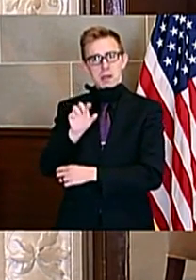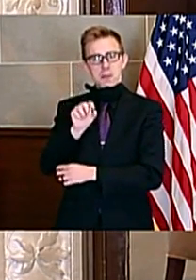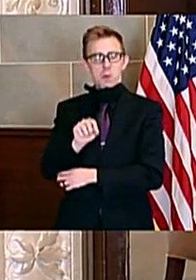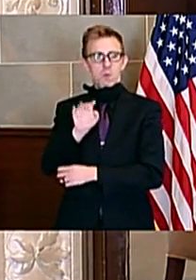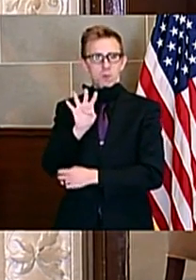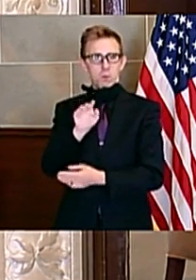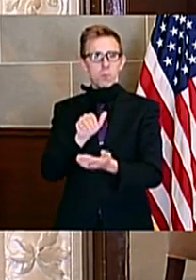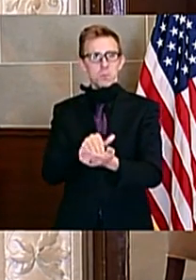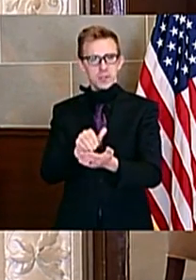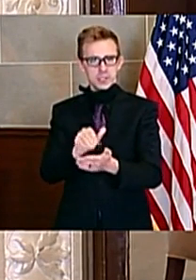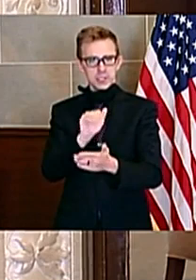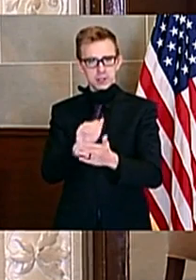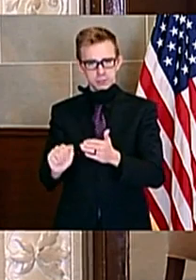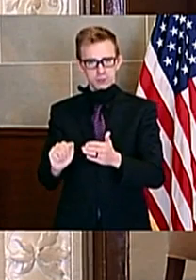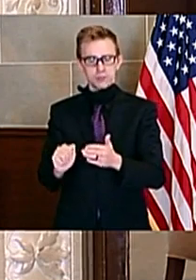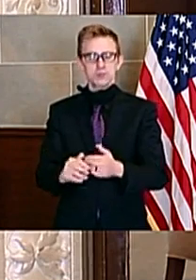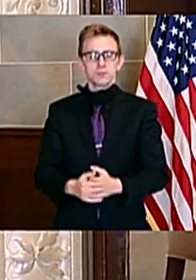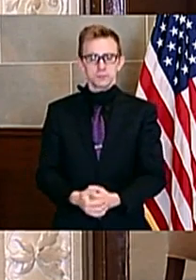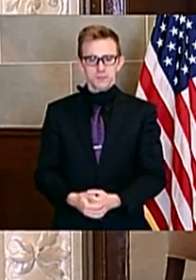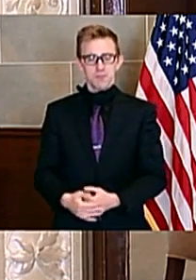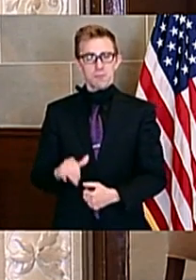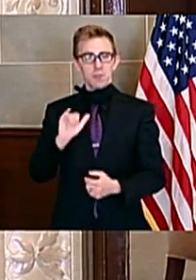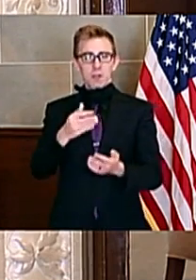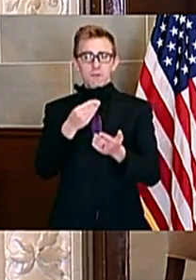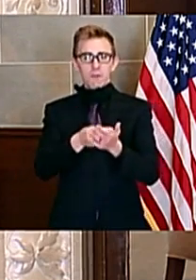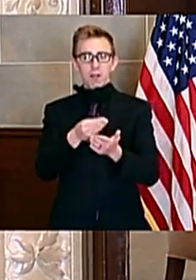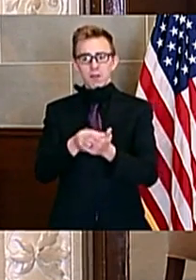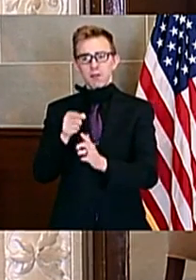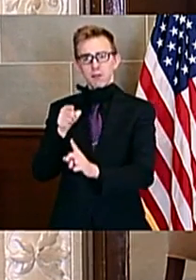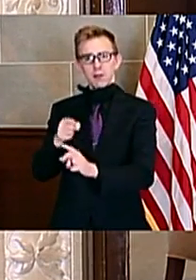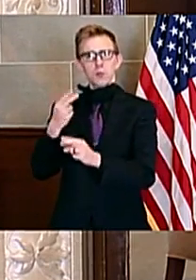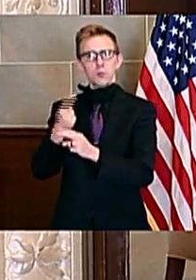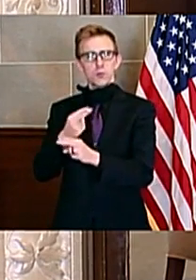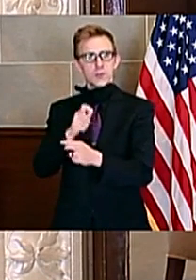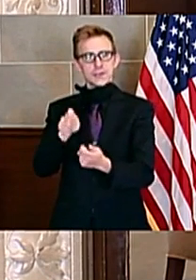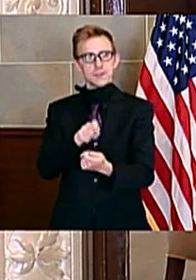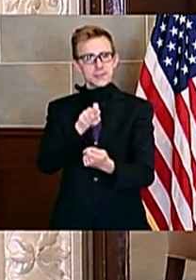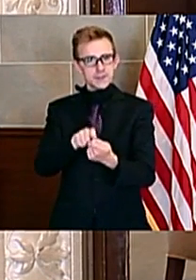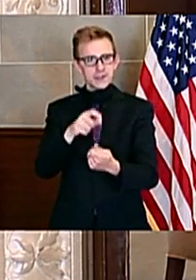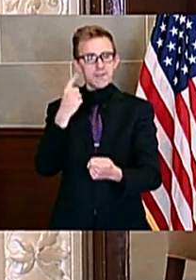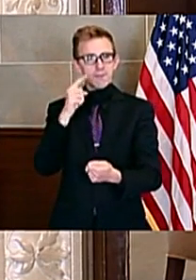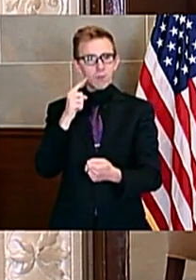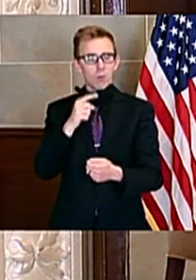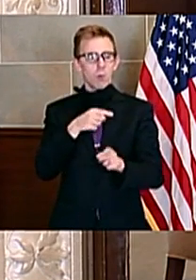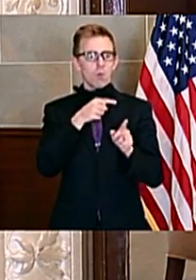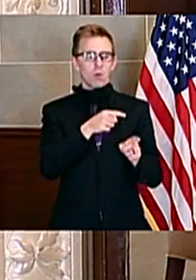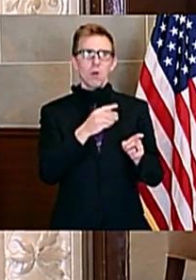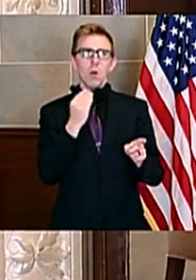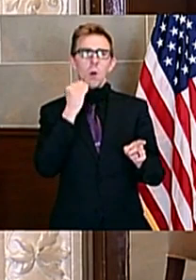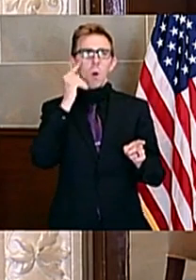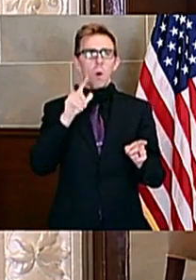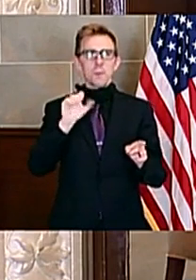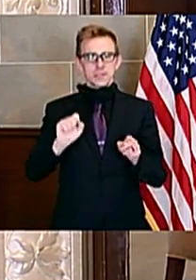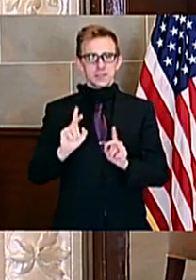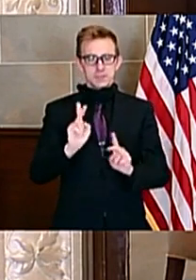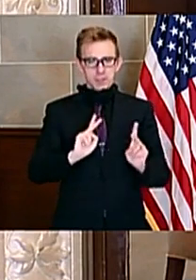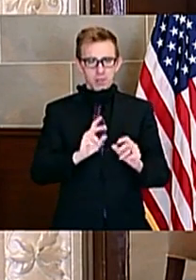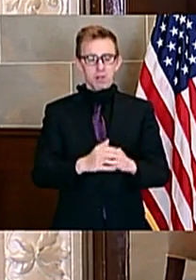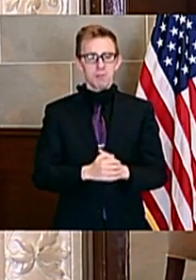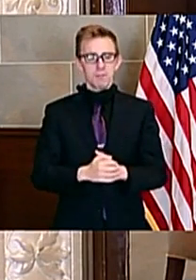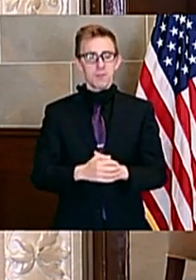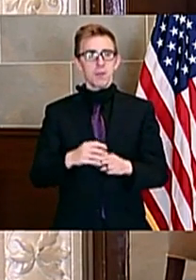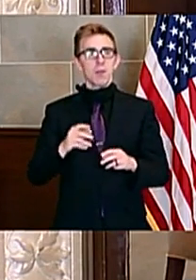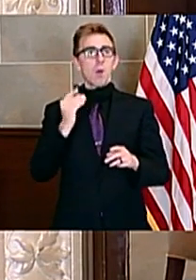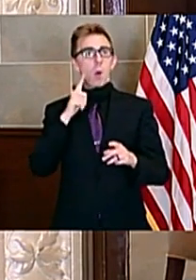million. These funds can specifically be used to help unsheltered homeless, sheltered